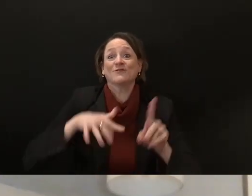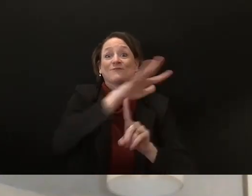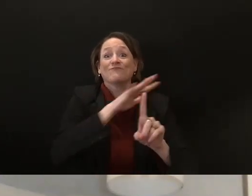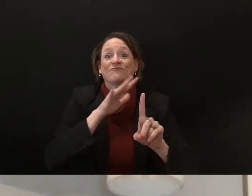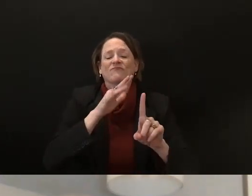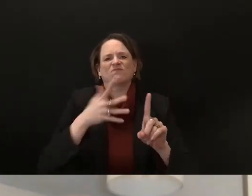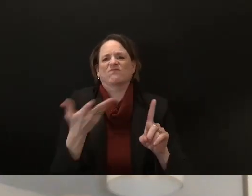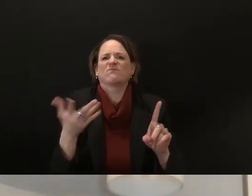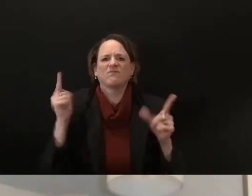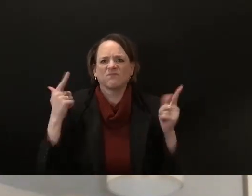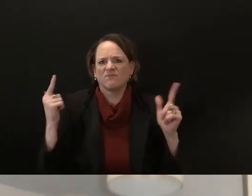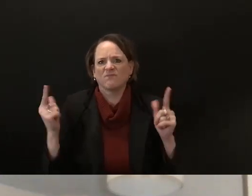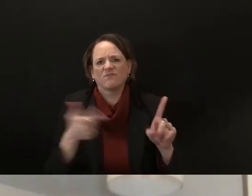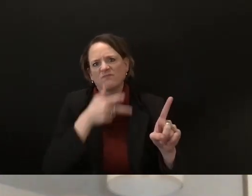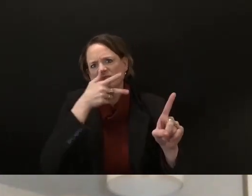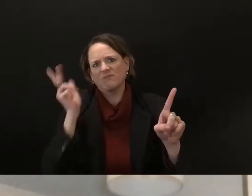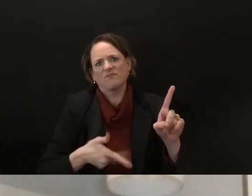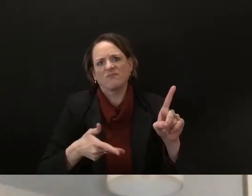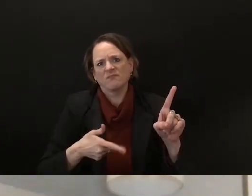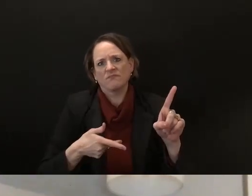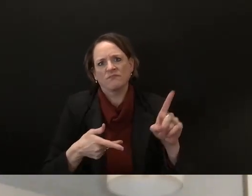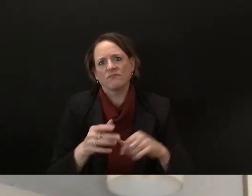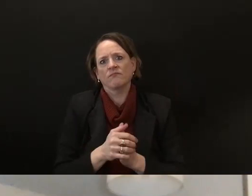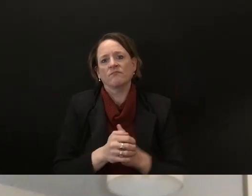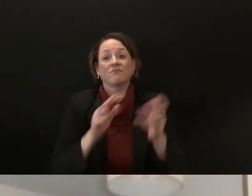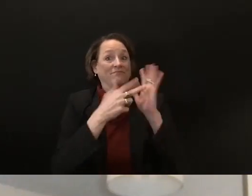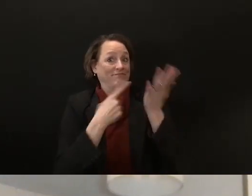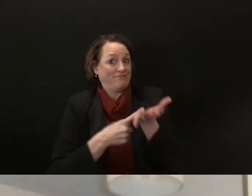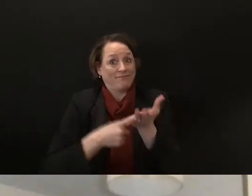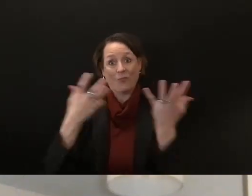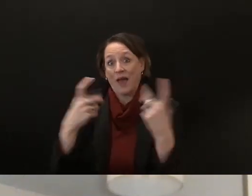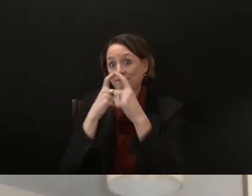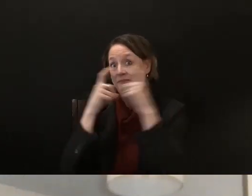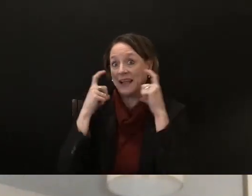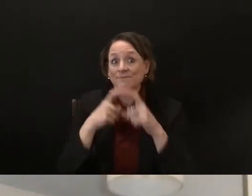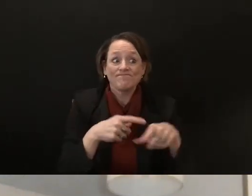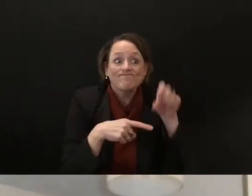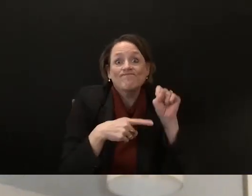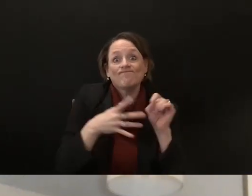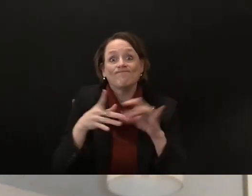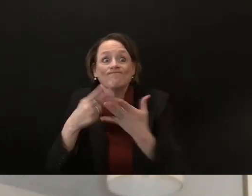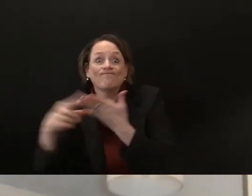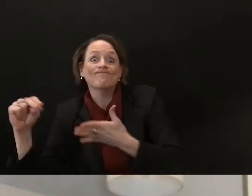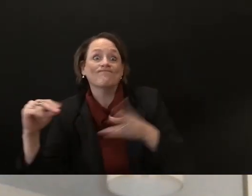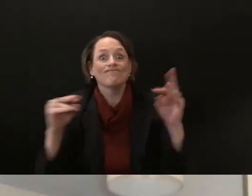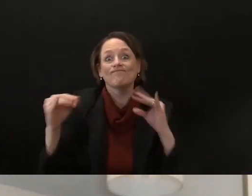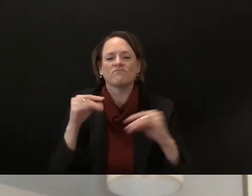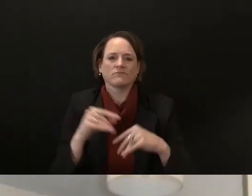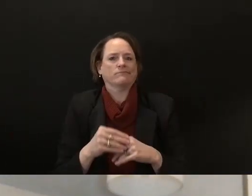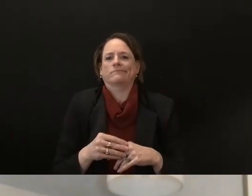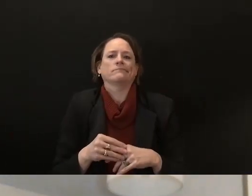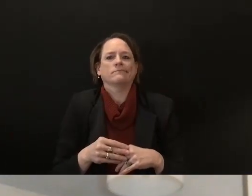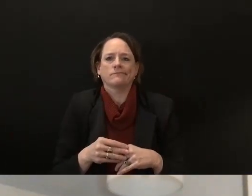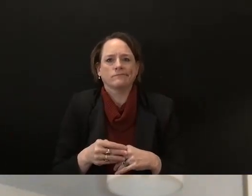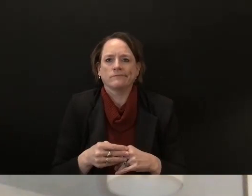ludicrous joint resolution that uh is completely irresponsible and and uh and